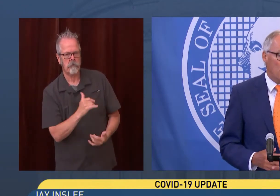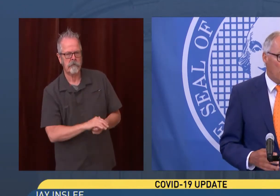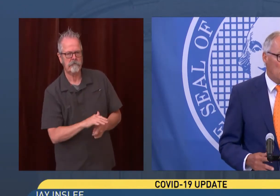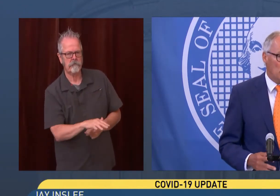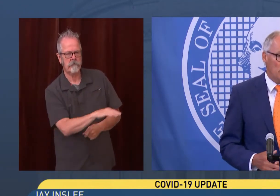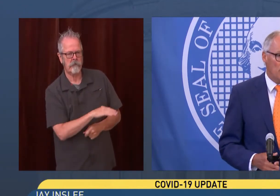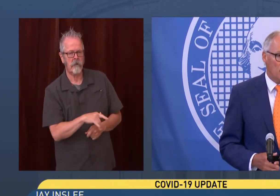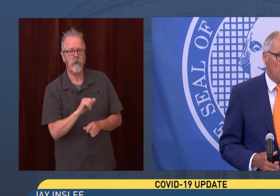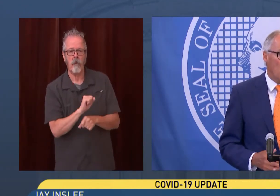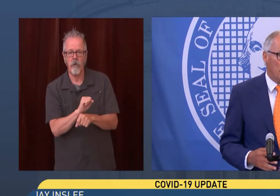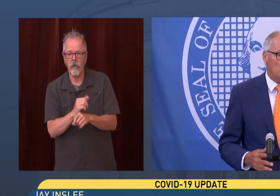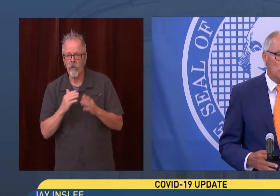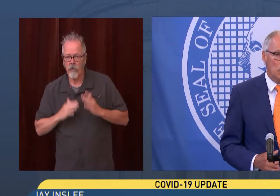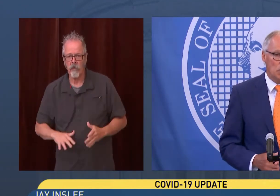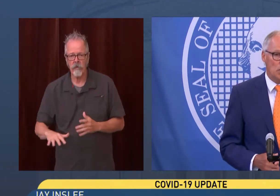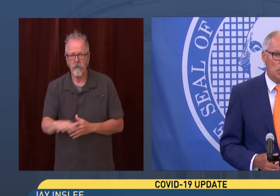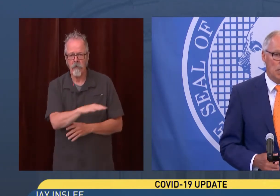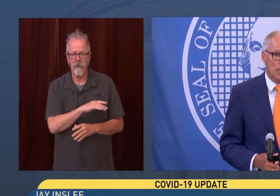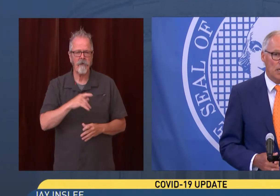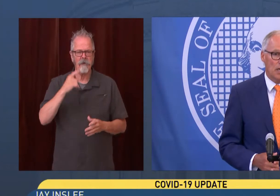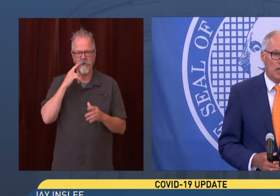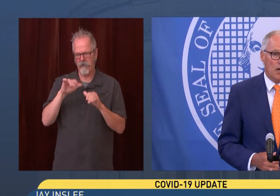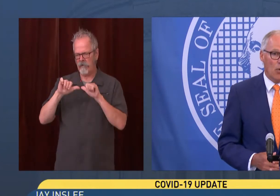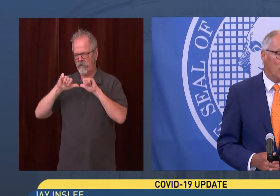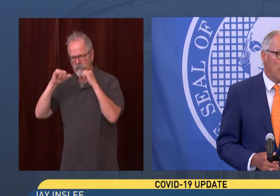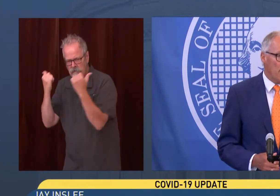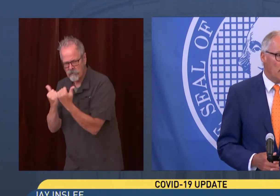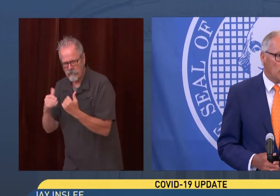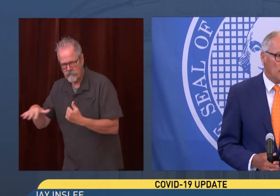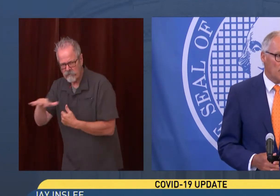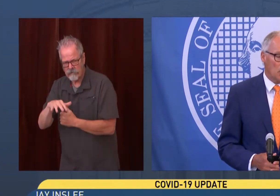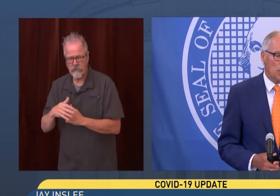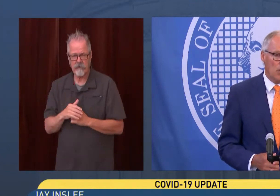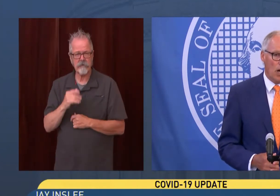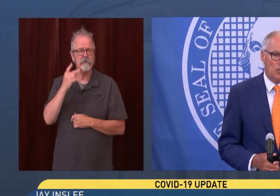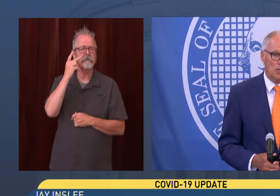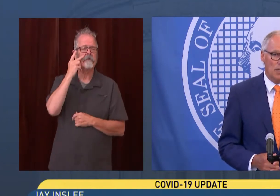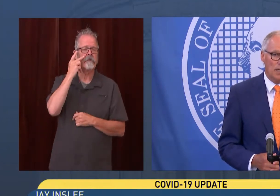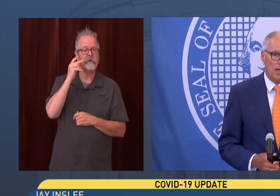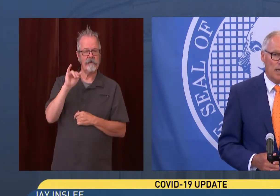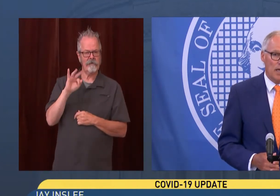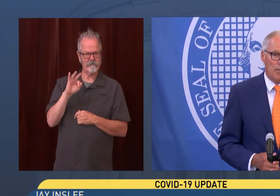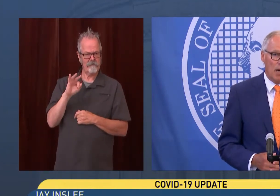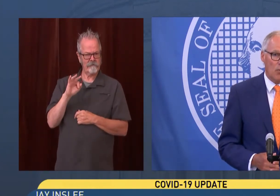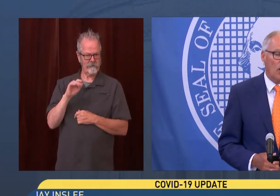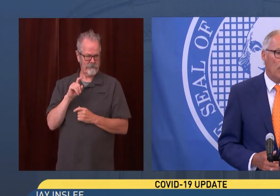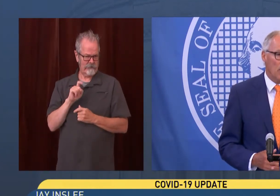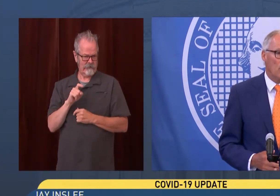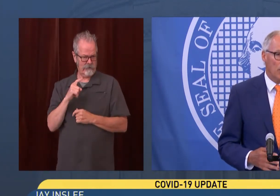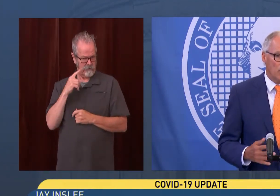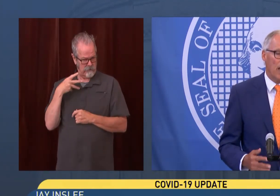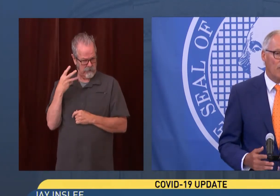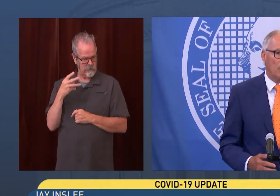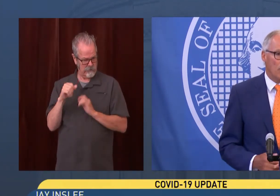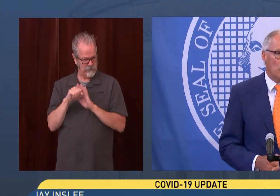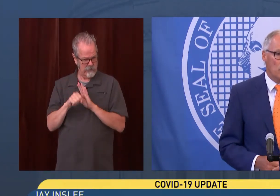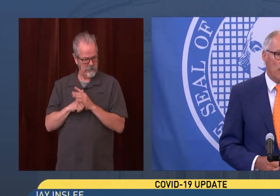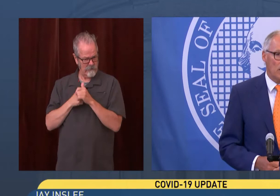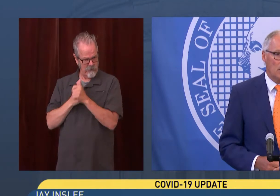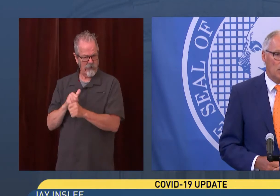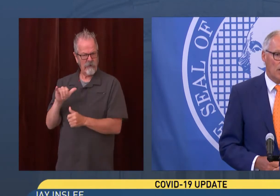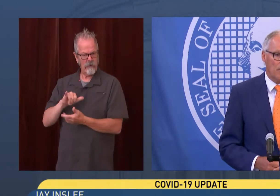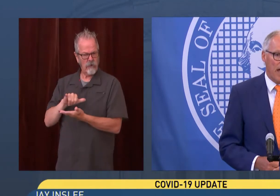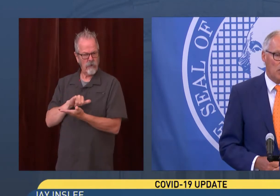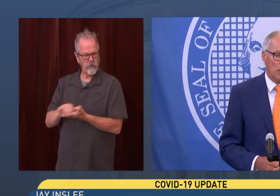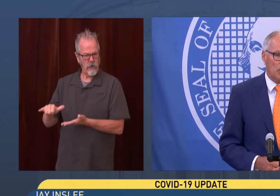with their representatives, with our agencies to see whether that makes sense for the state of Washington. But one way or another, we do have to increase